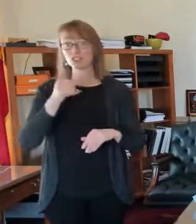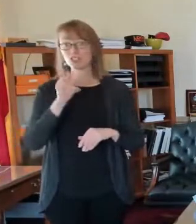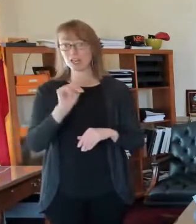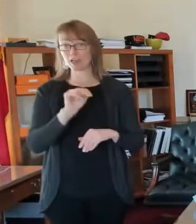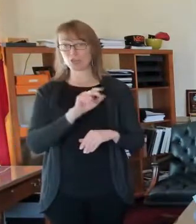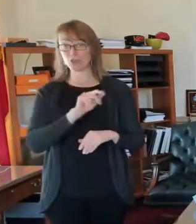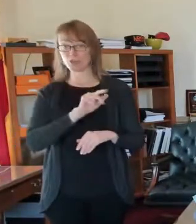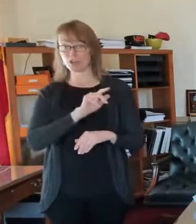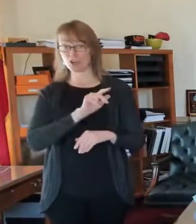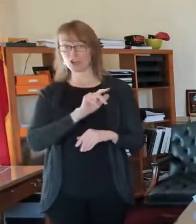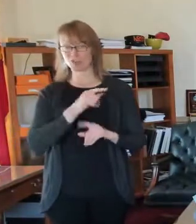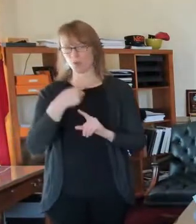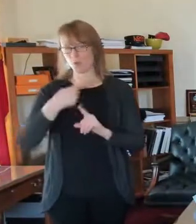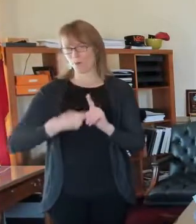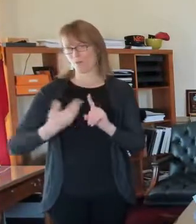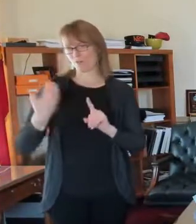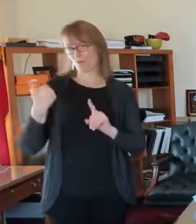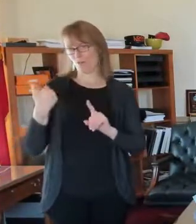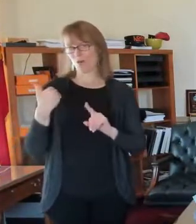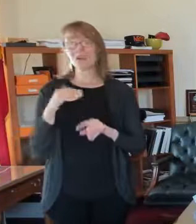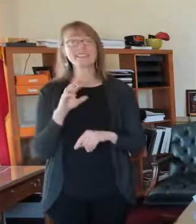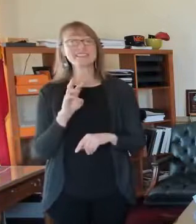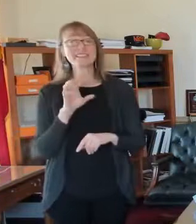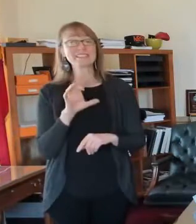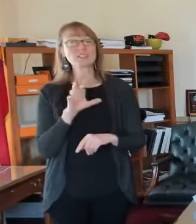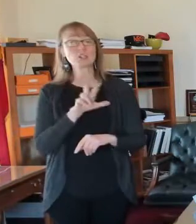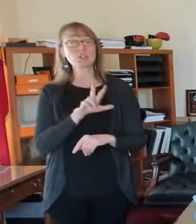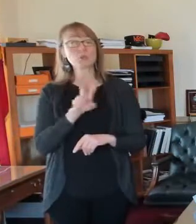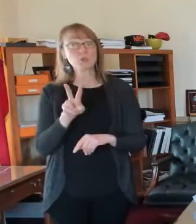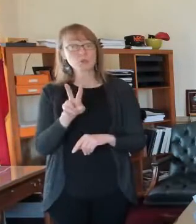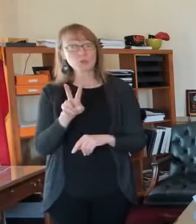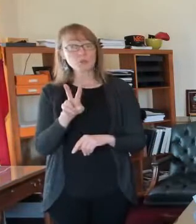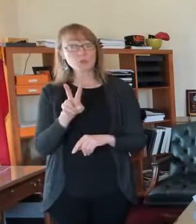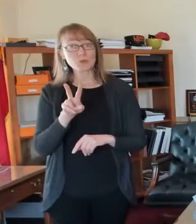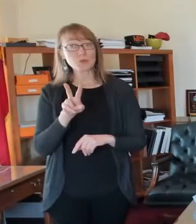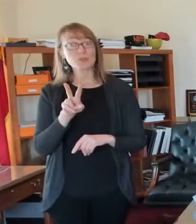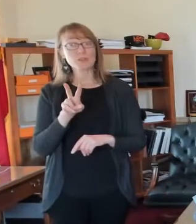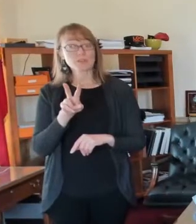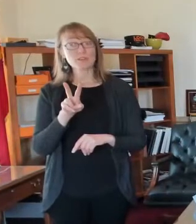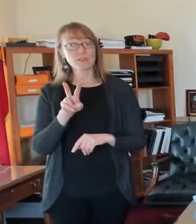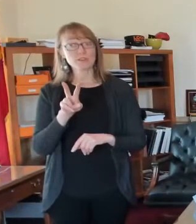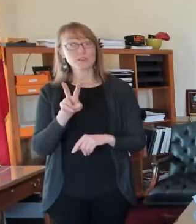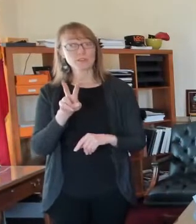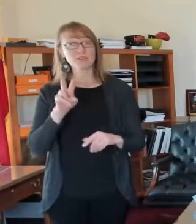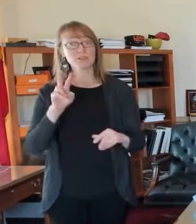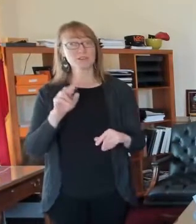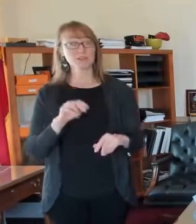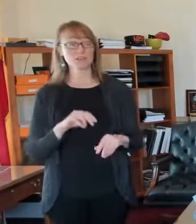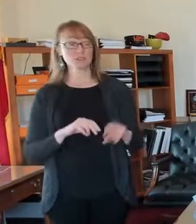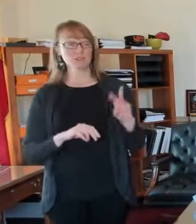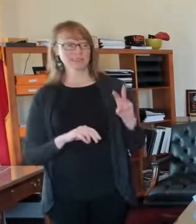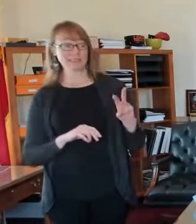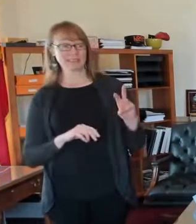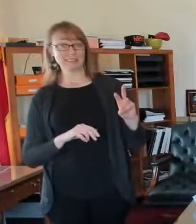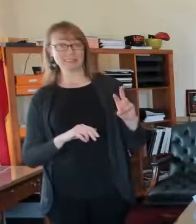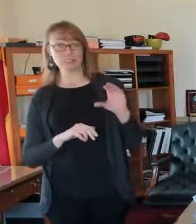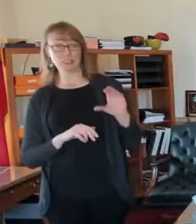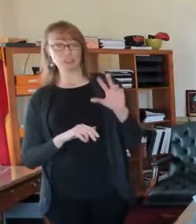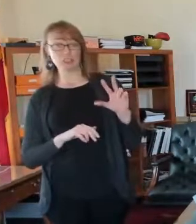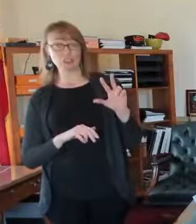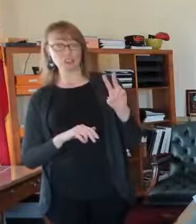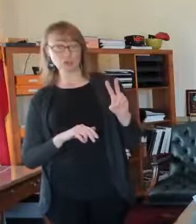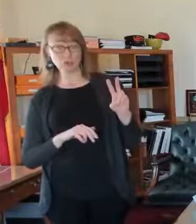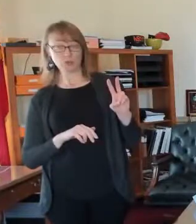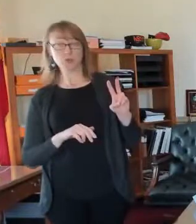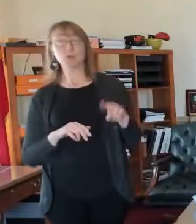we reported 632. So you can see, uh, that, that the number is